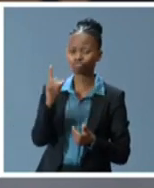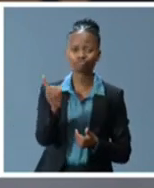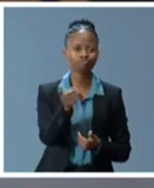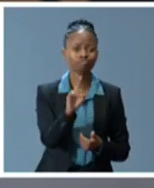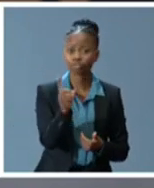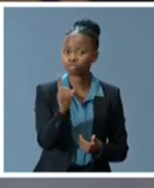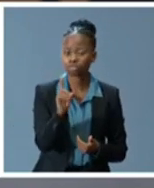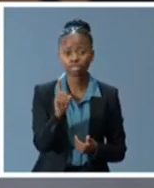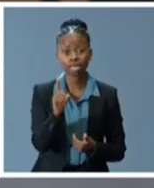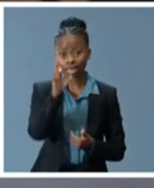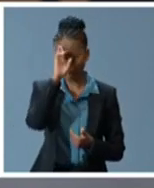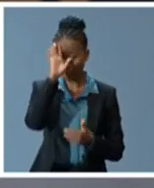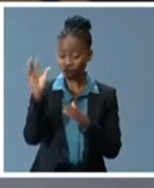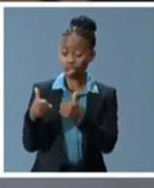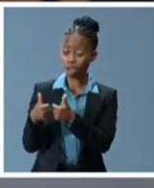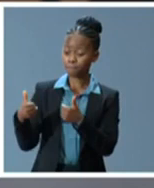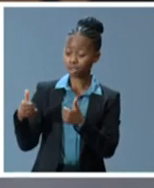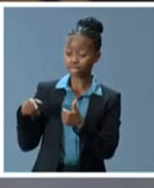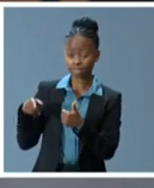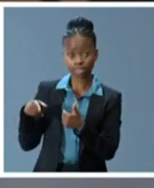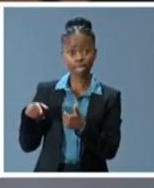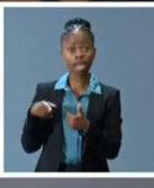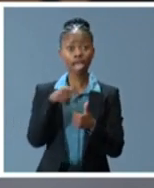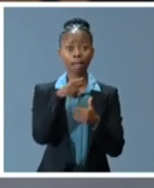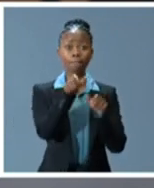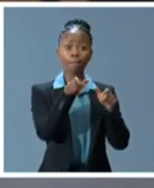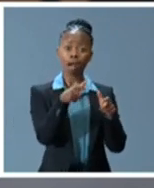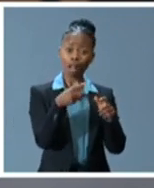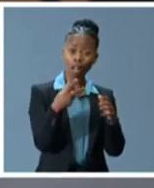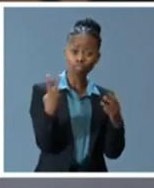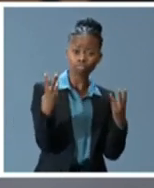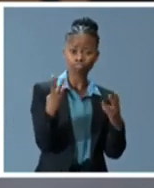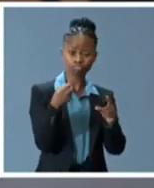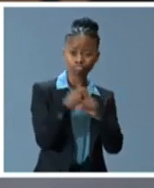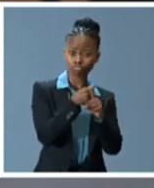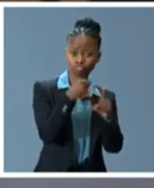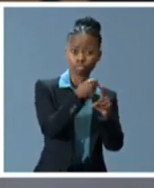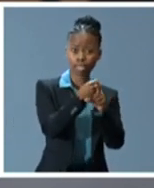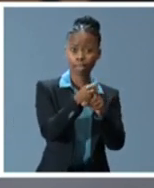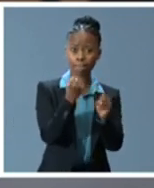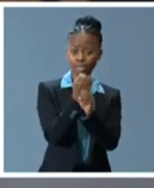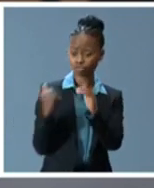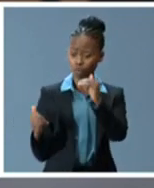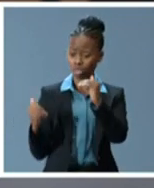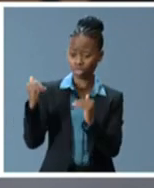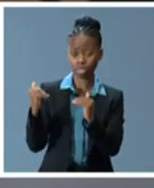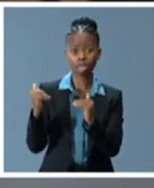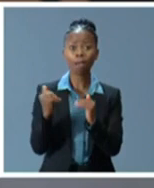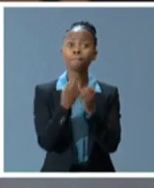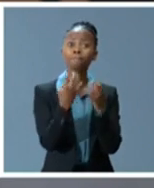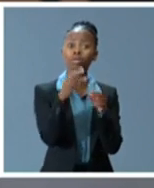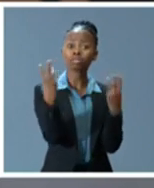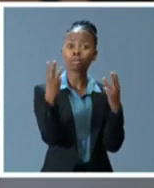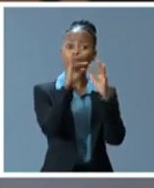struggle was an international movement. It brought together many people around the world who